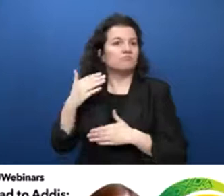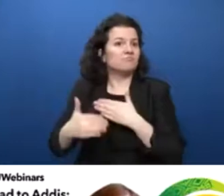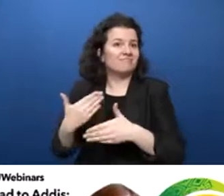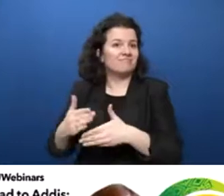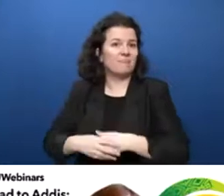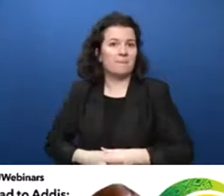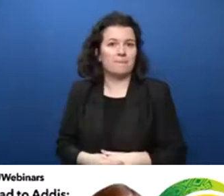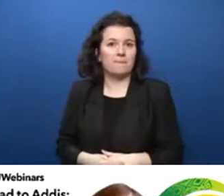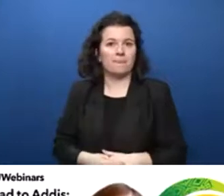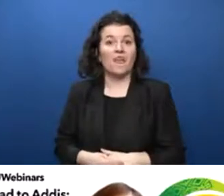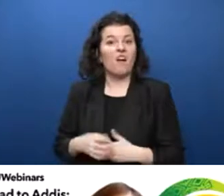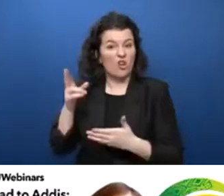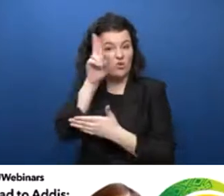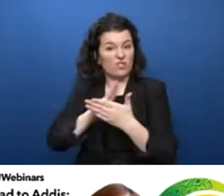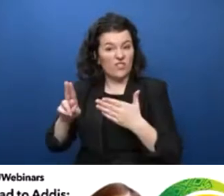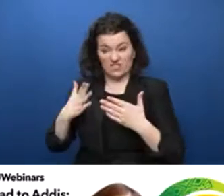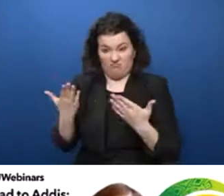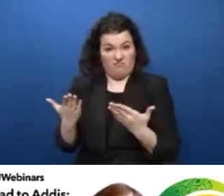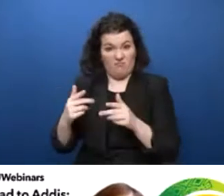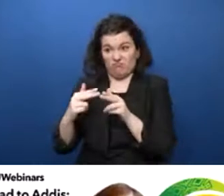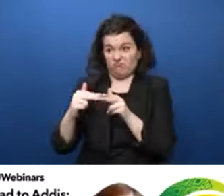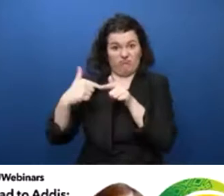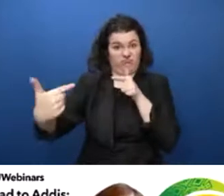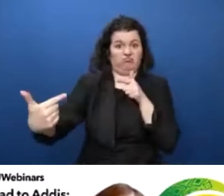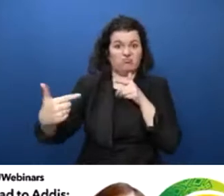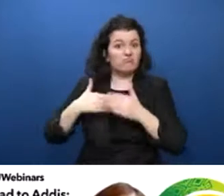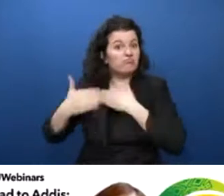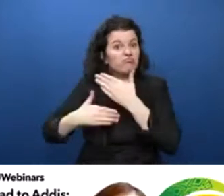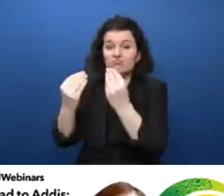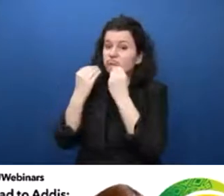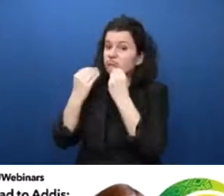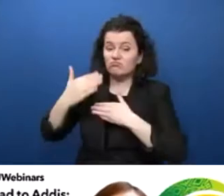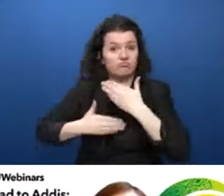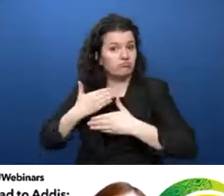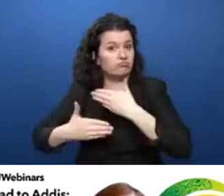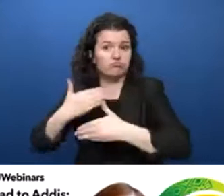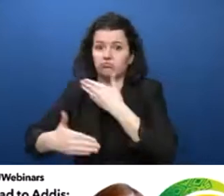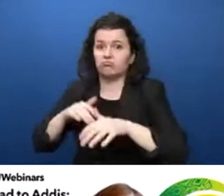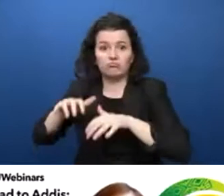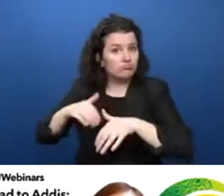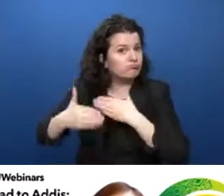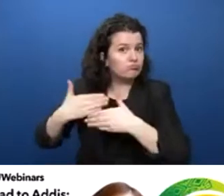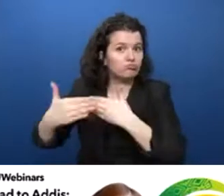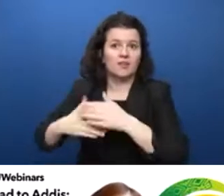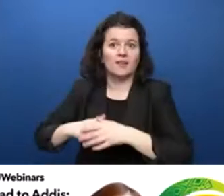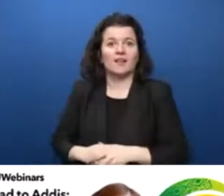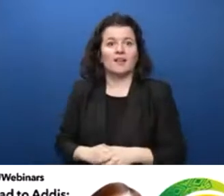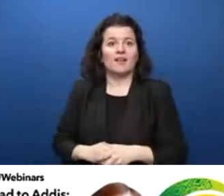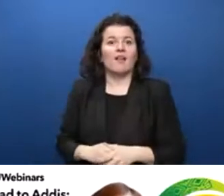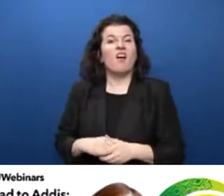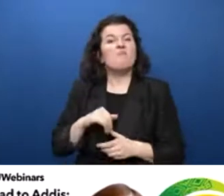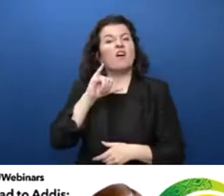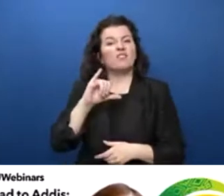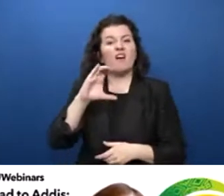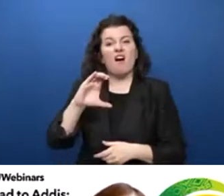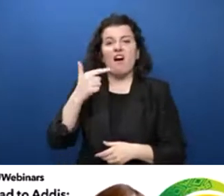This past year has shown that although we all know ICTs are not always a perfect substitute for in-person, they can enable remote